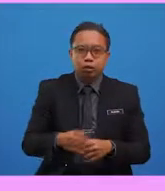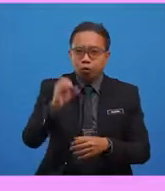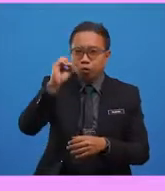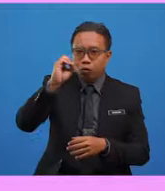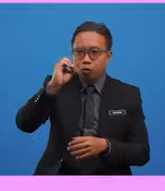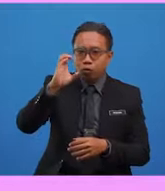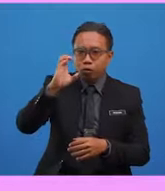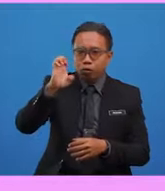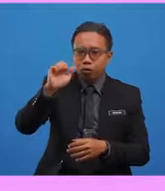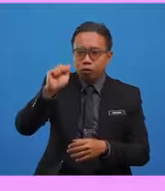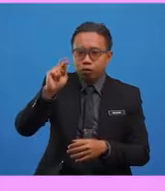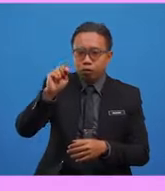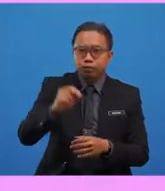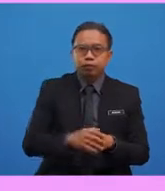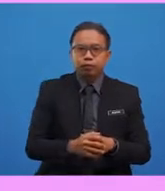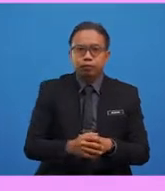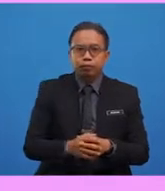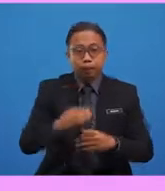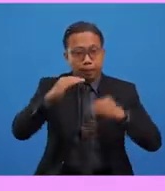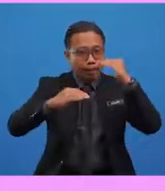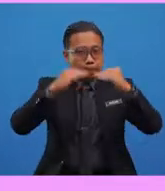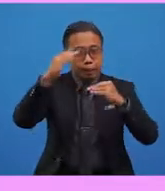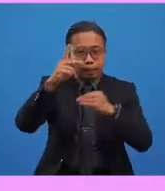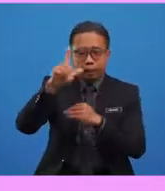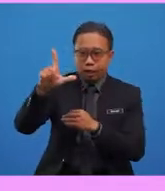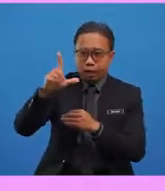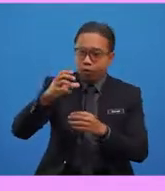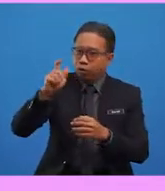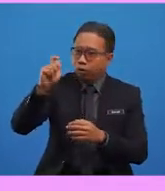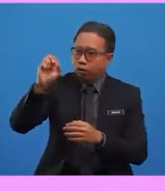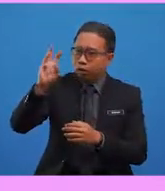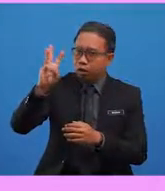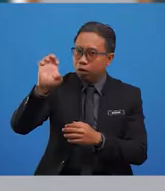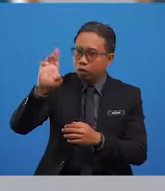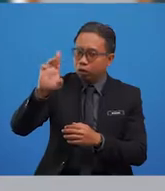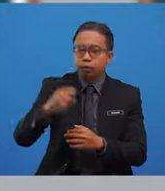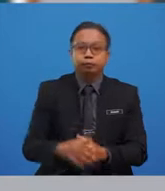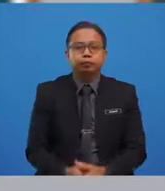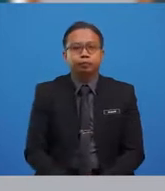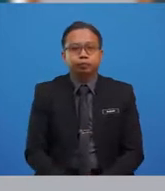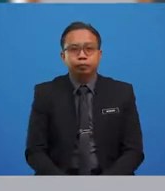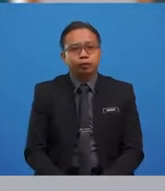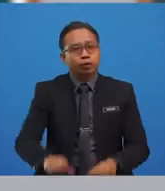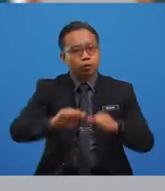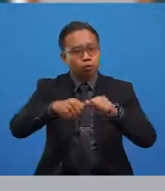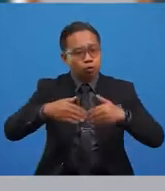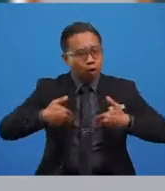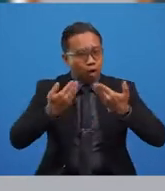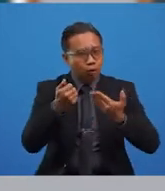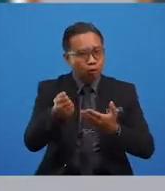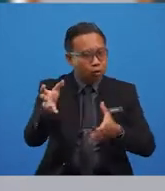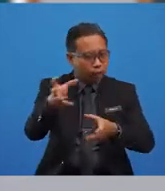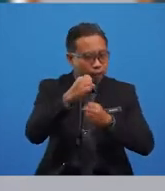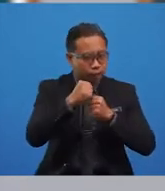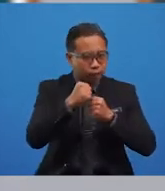buildings like and monuments like KL Tower or Tugu Nagara. So, how are you getting